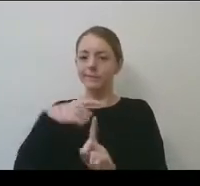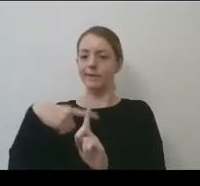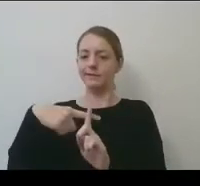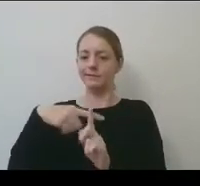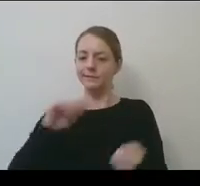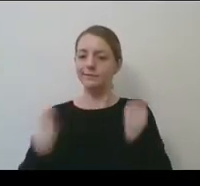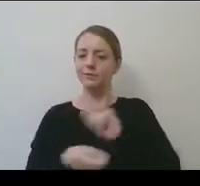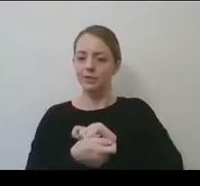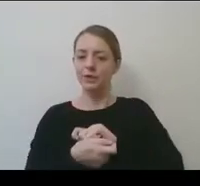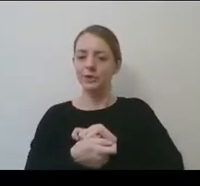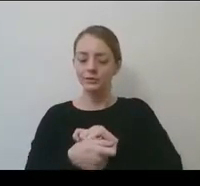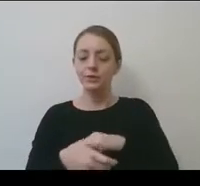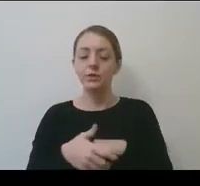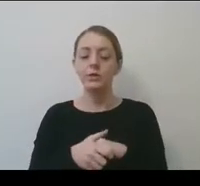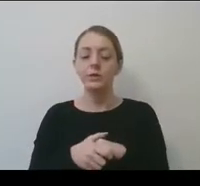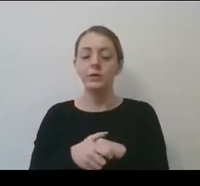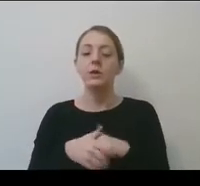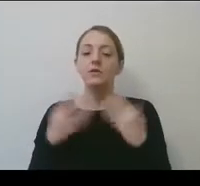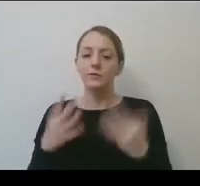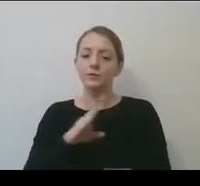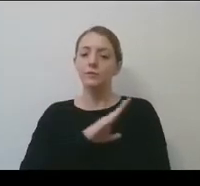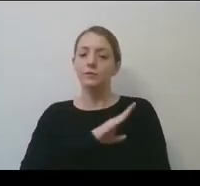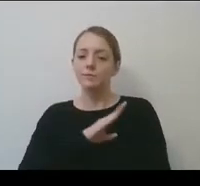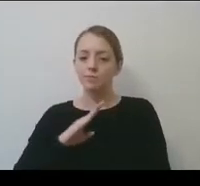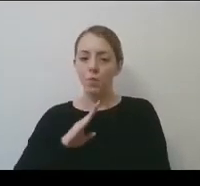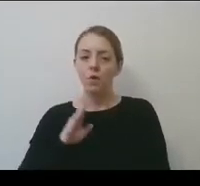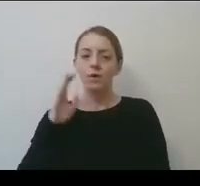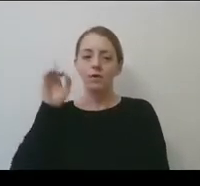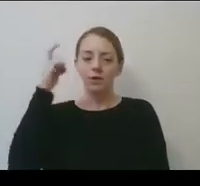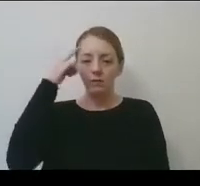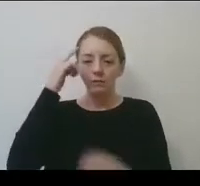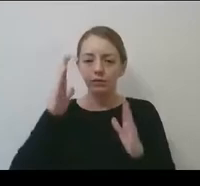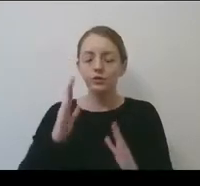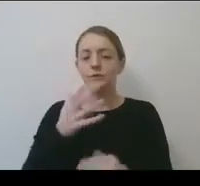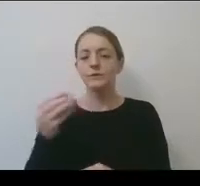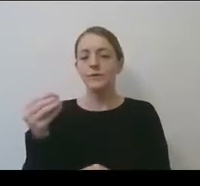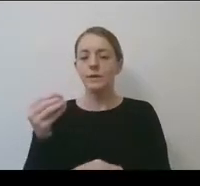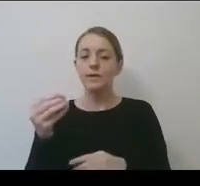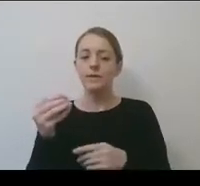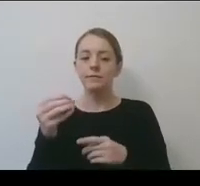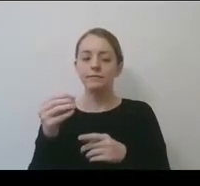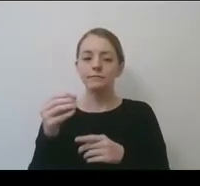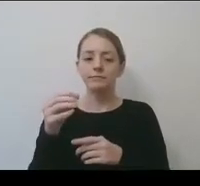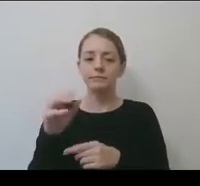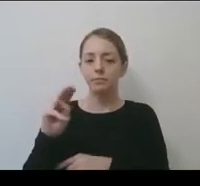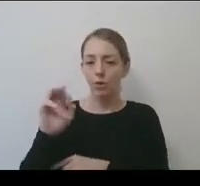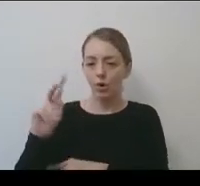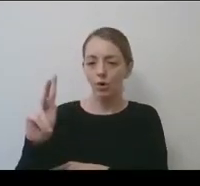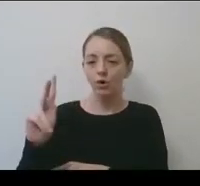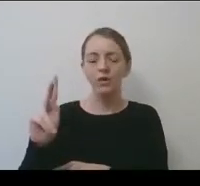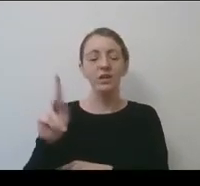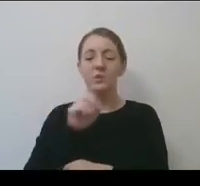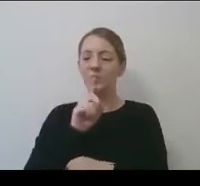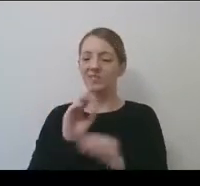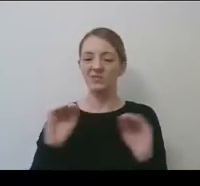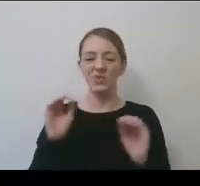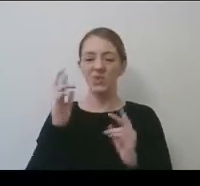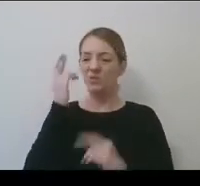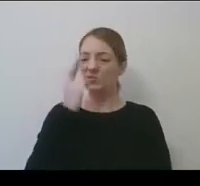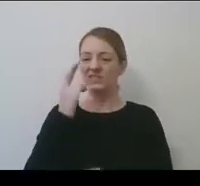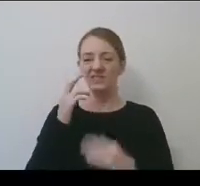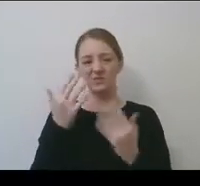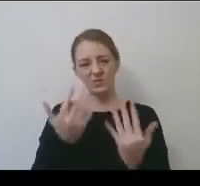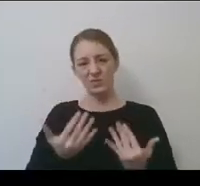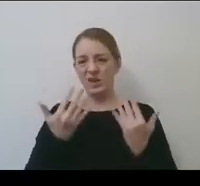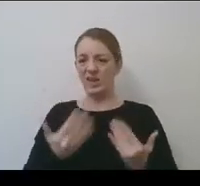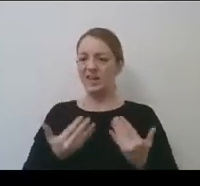divisions, uh, from the board of governors and from Mark to go ahead. And if we've found things, there's no reason to wait on fairness. Let's,